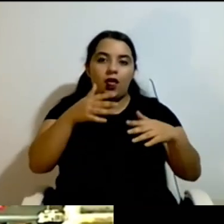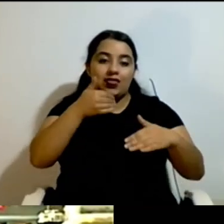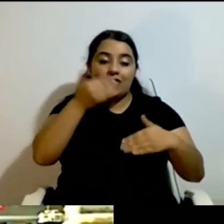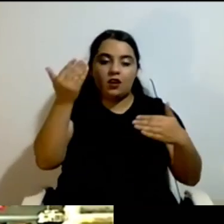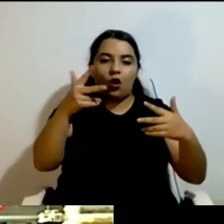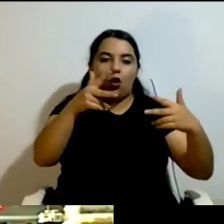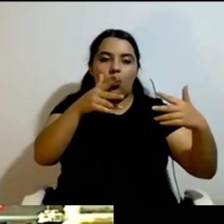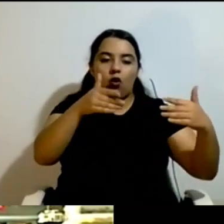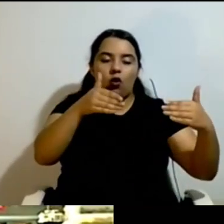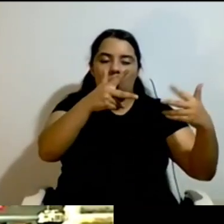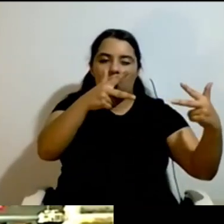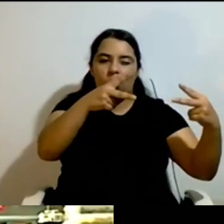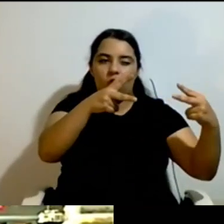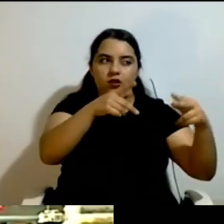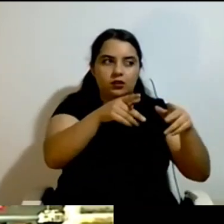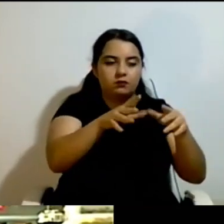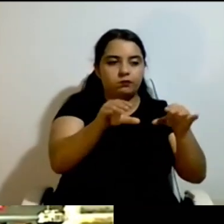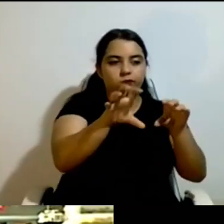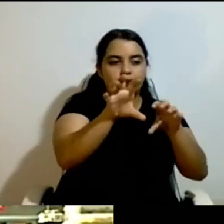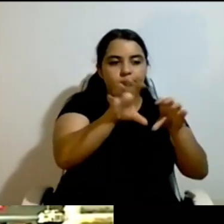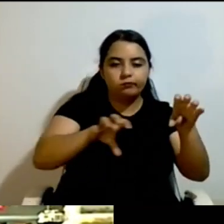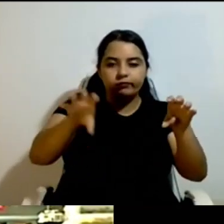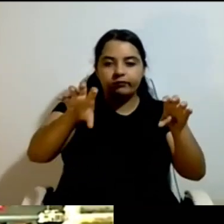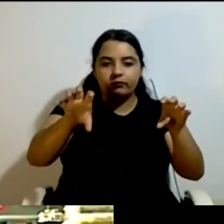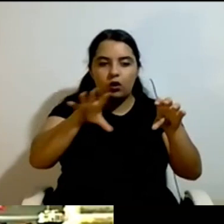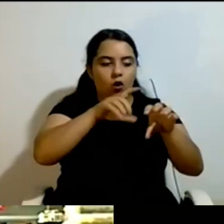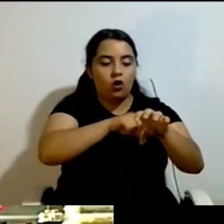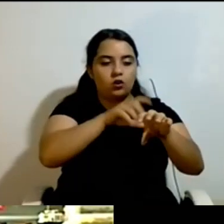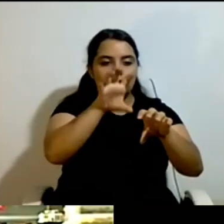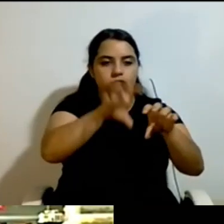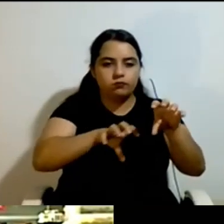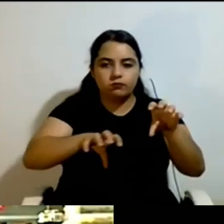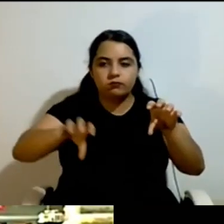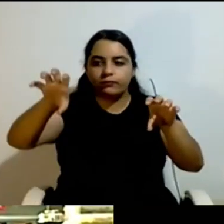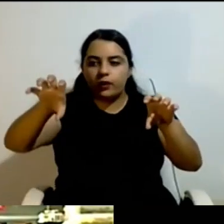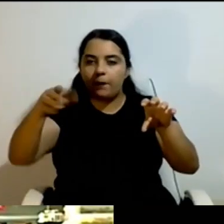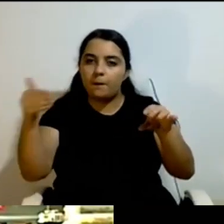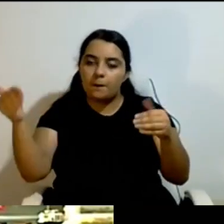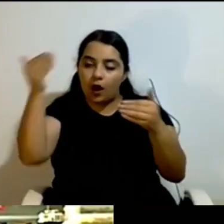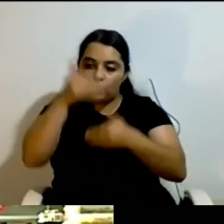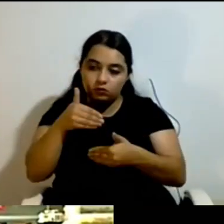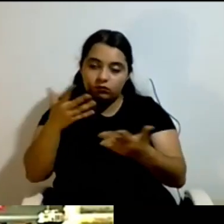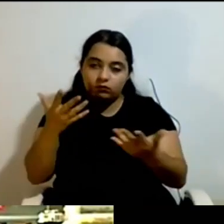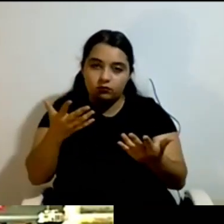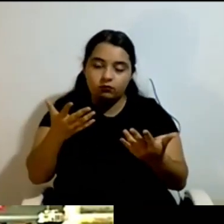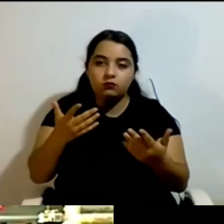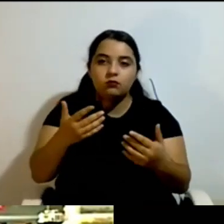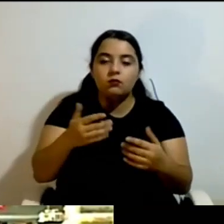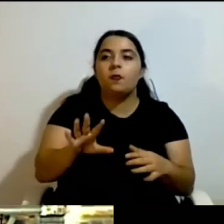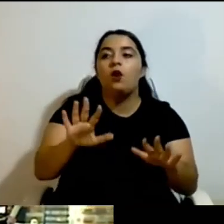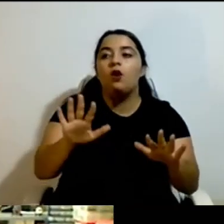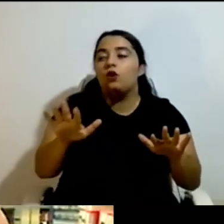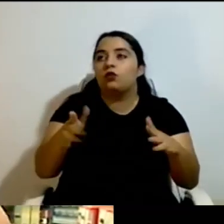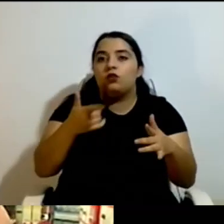require. You can't pay the person a higher salary for night work than for the day work. So